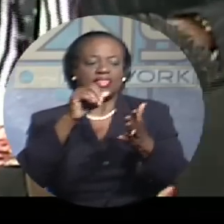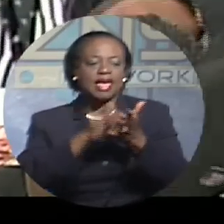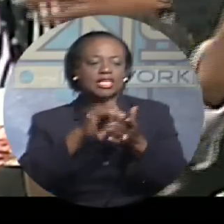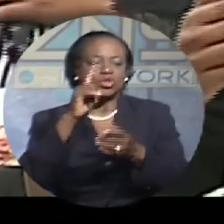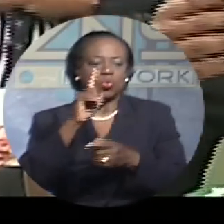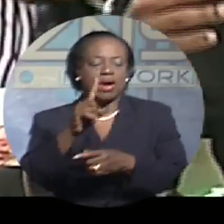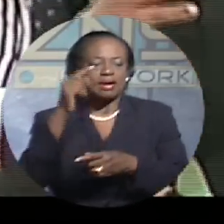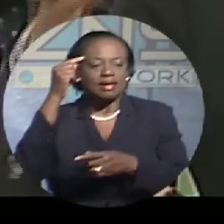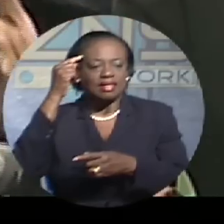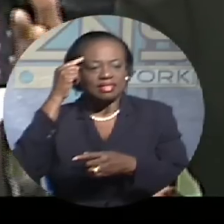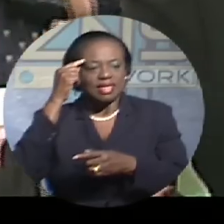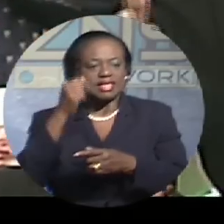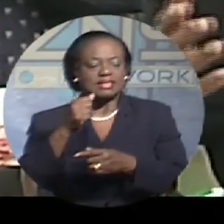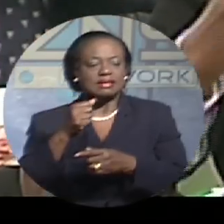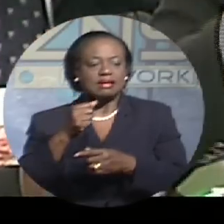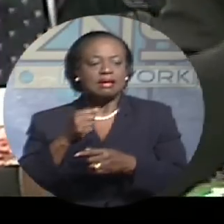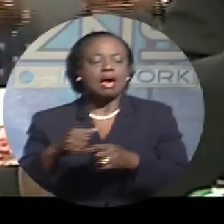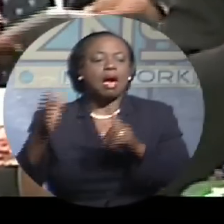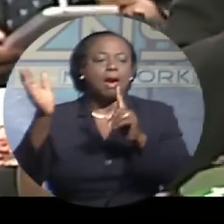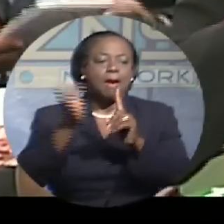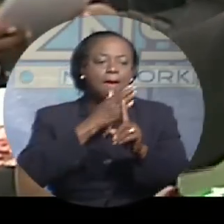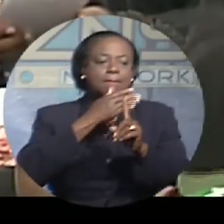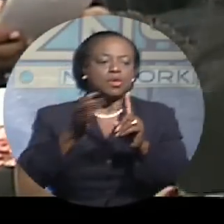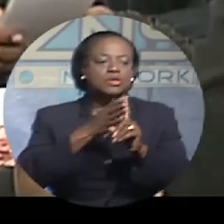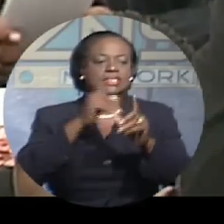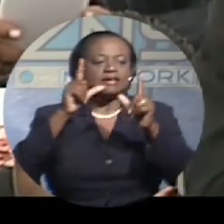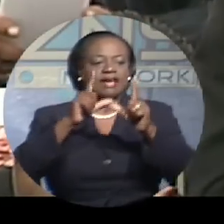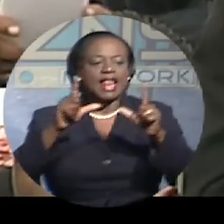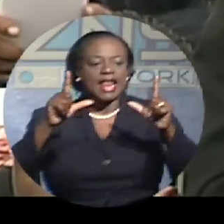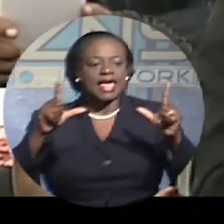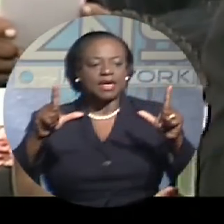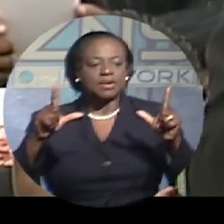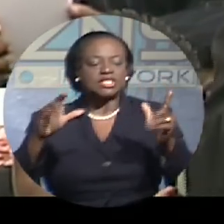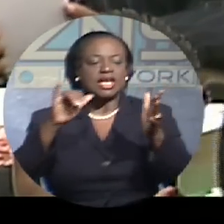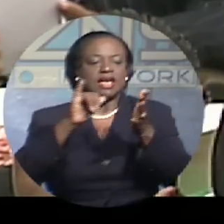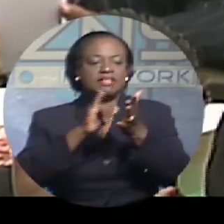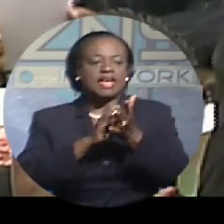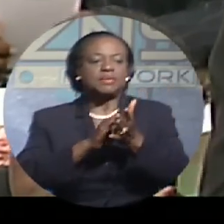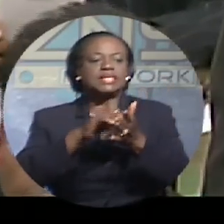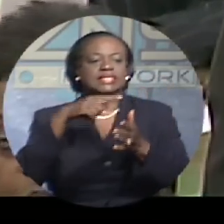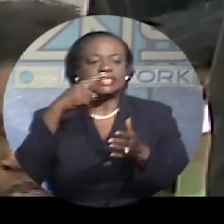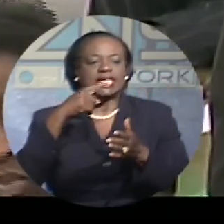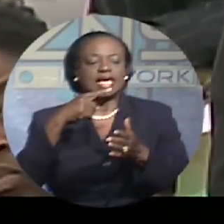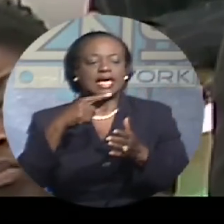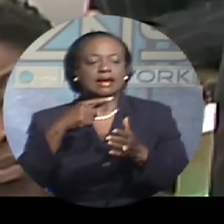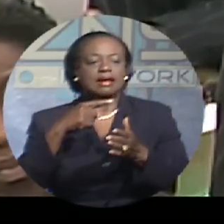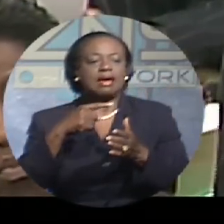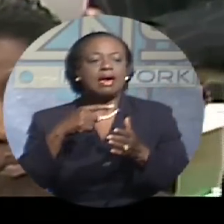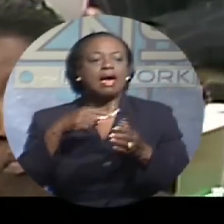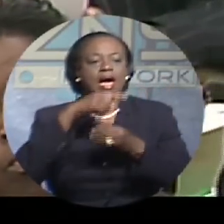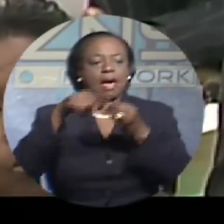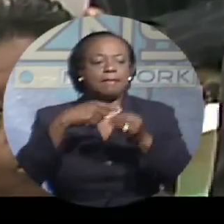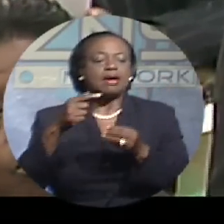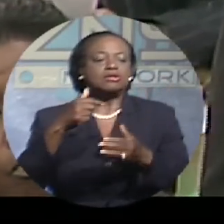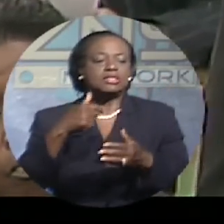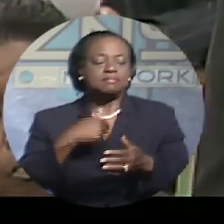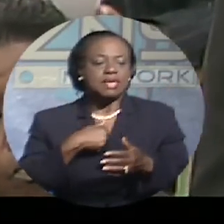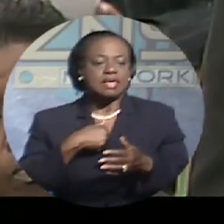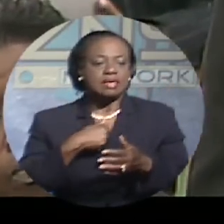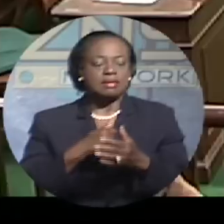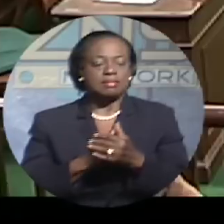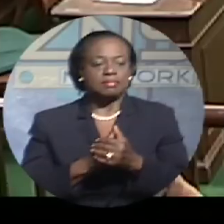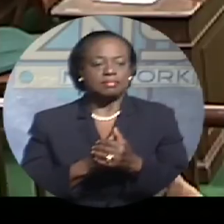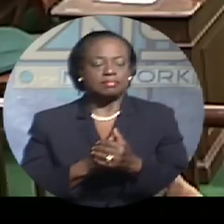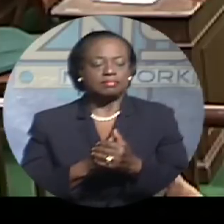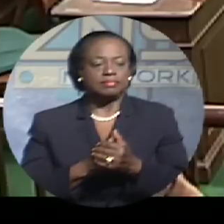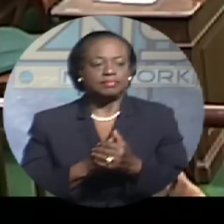with this torrent of abusive language that has now been unleashed against me, with these scatological comments that are completely without merit.